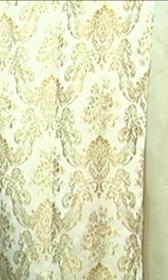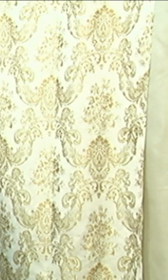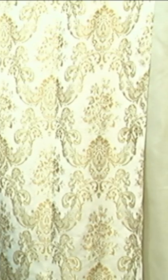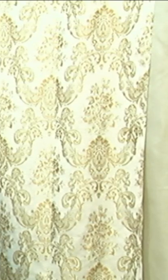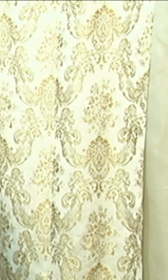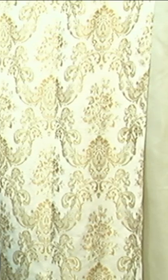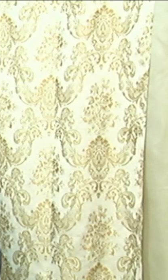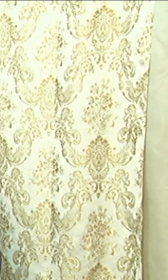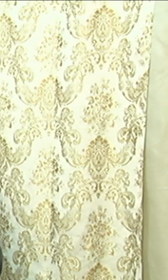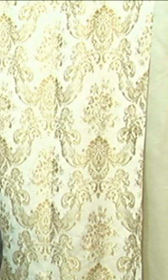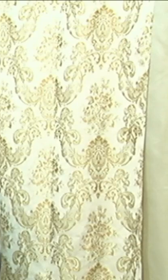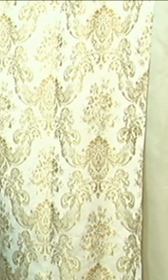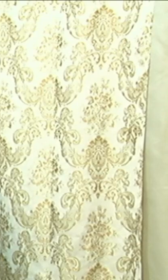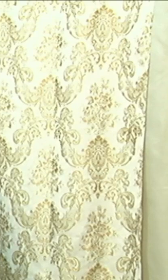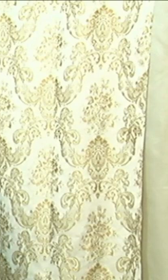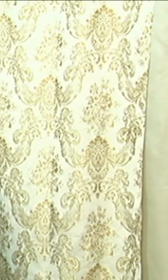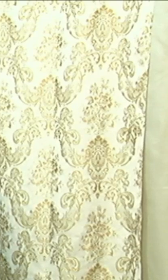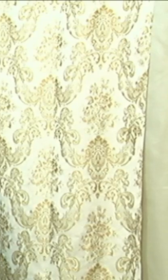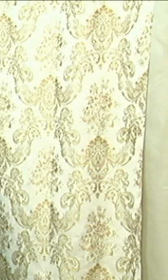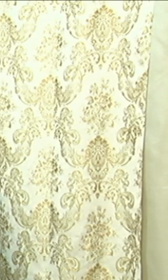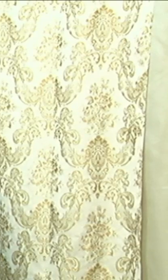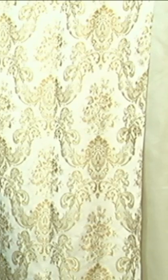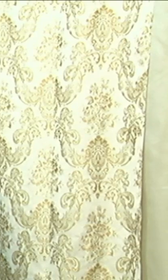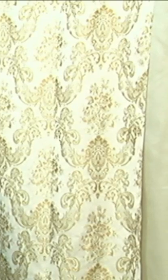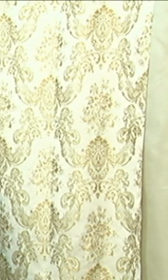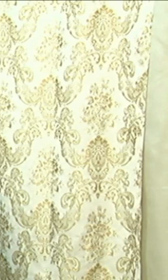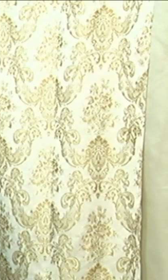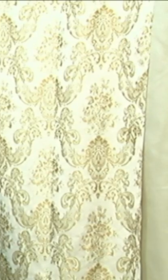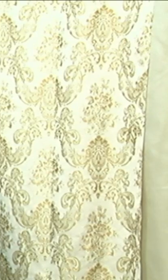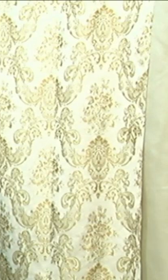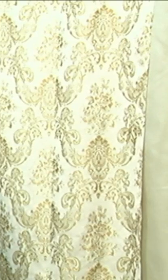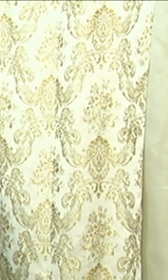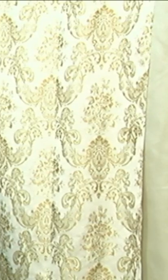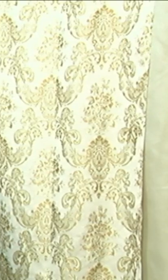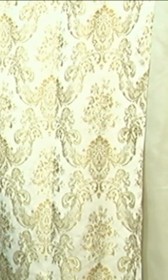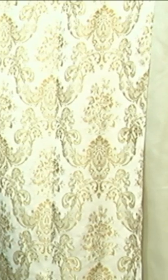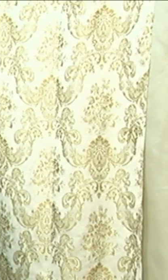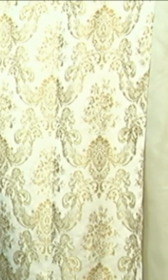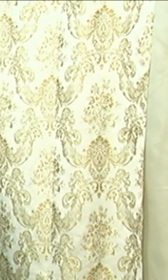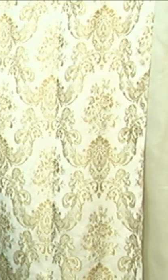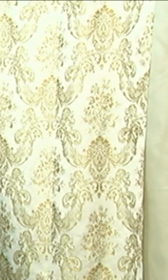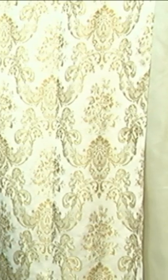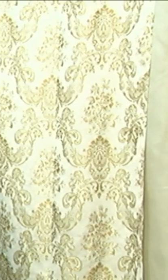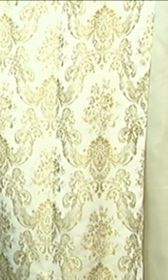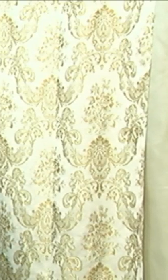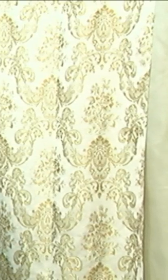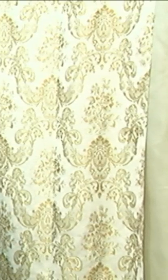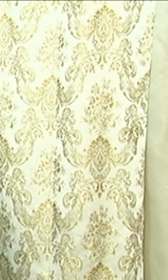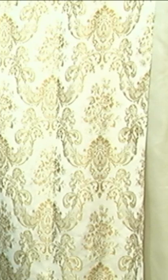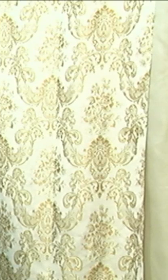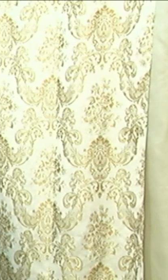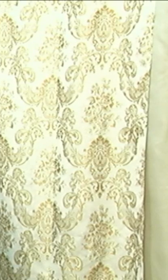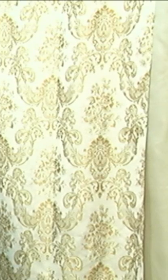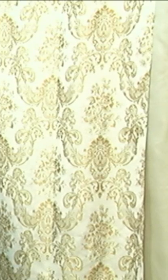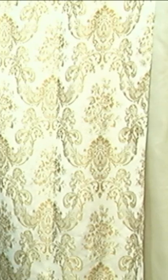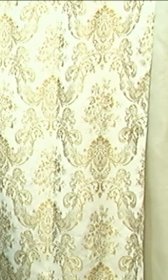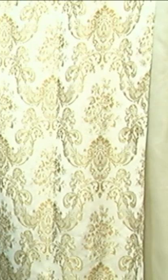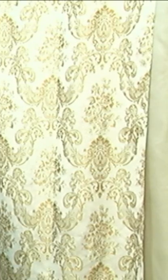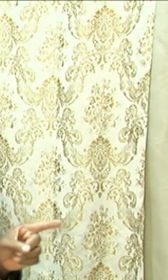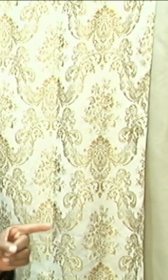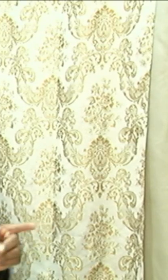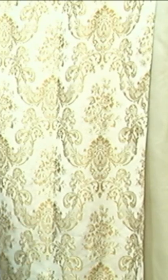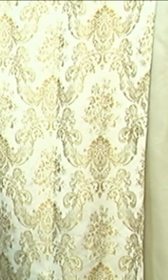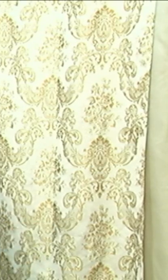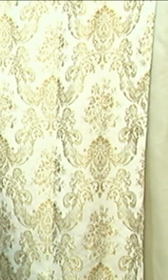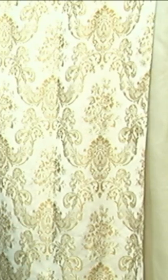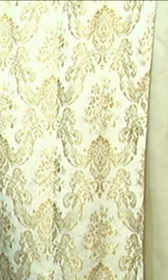always, you know, accomplishing great things and things will be good for us as we serve the living God. But we see, even in the book